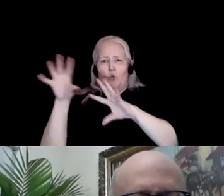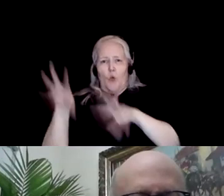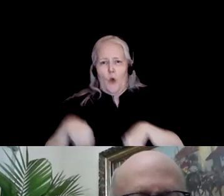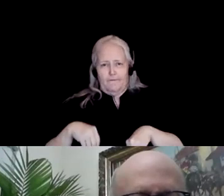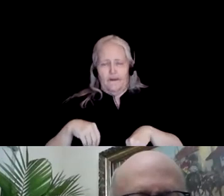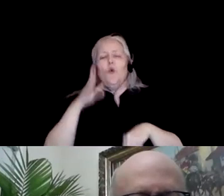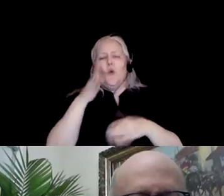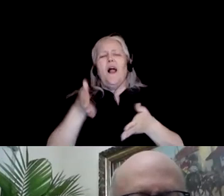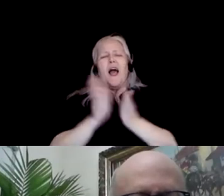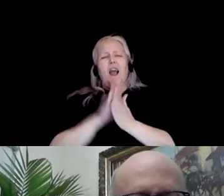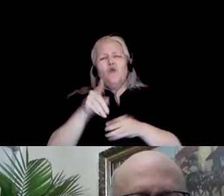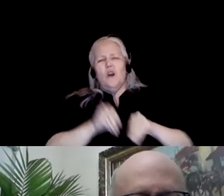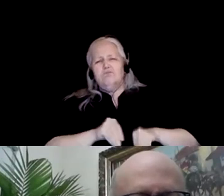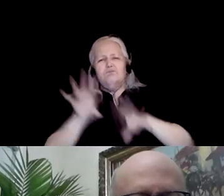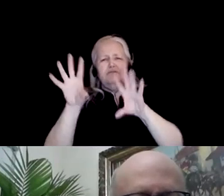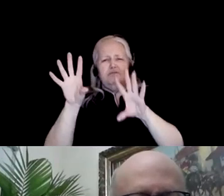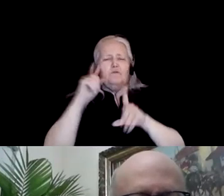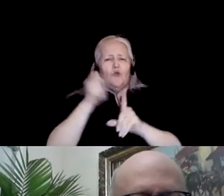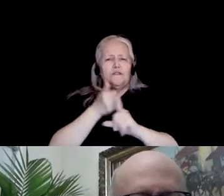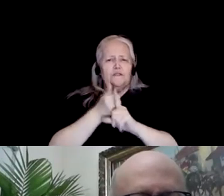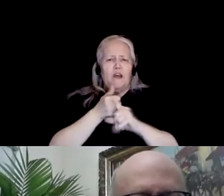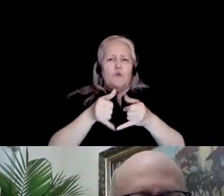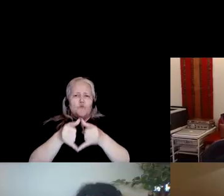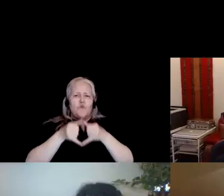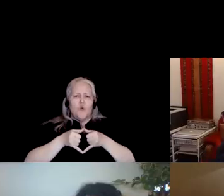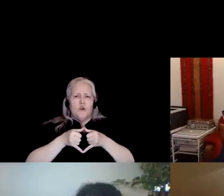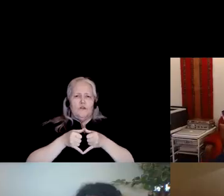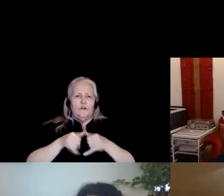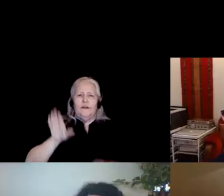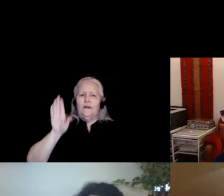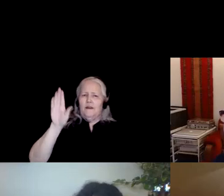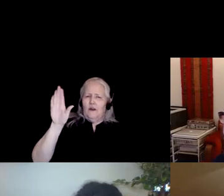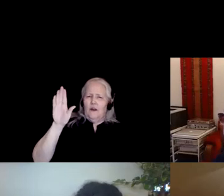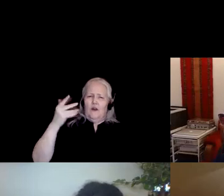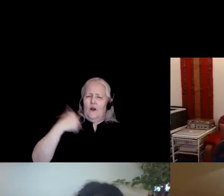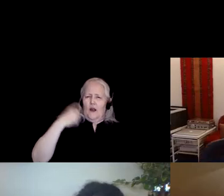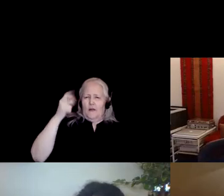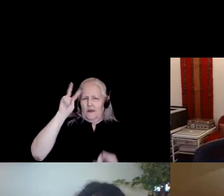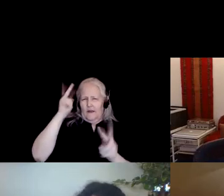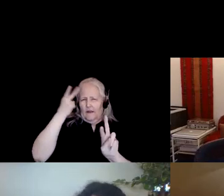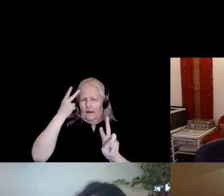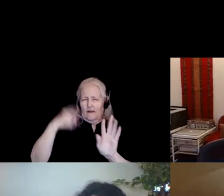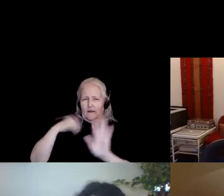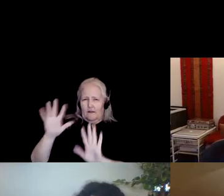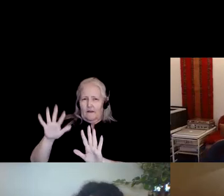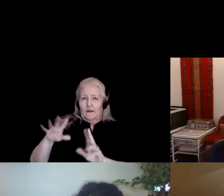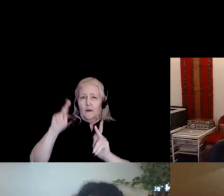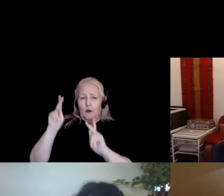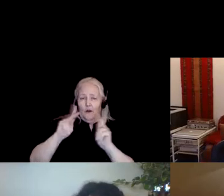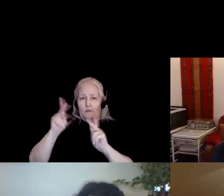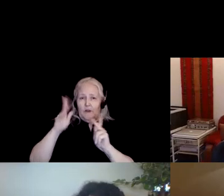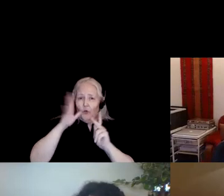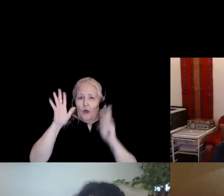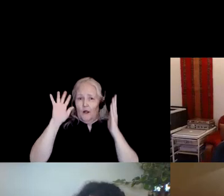back on if you're actually getting one of the awards. Wait, wait David, did I misunderstand? Did you just say that people are going to applaud